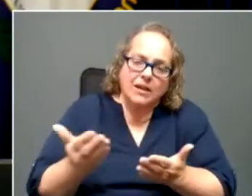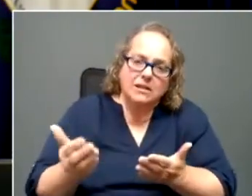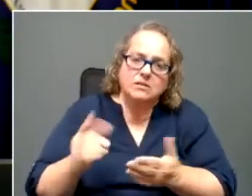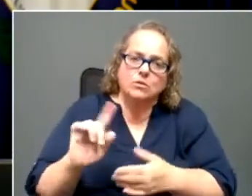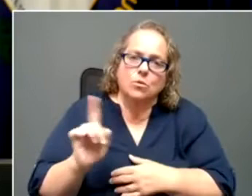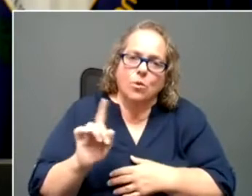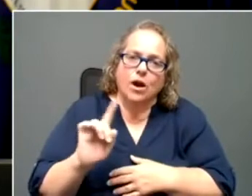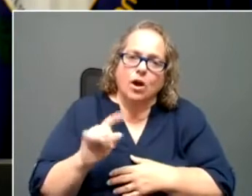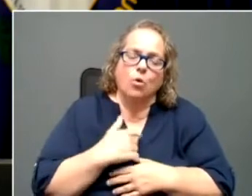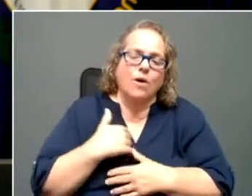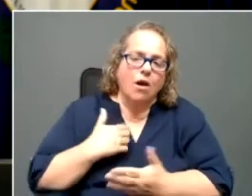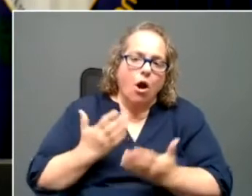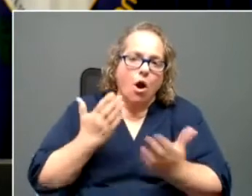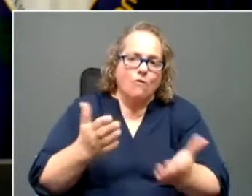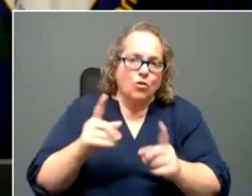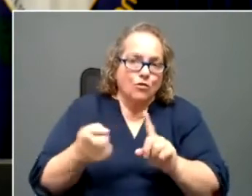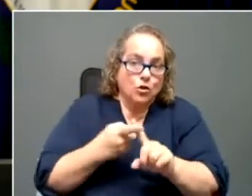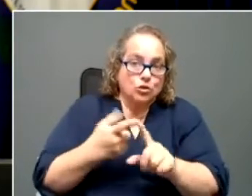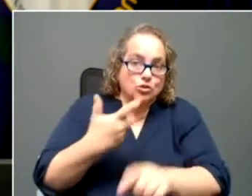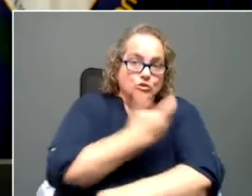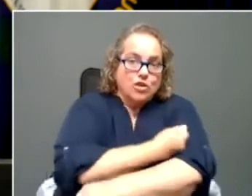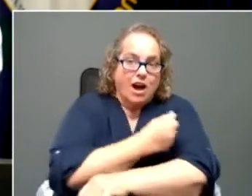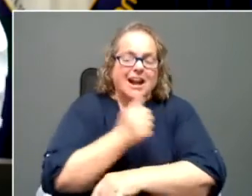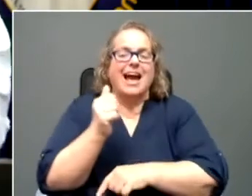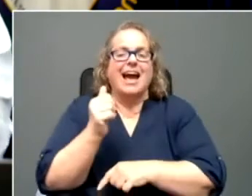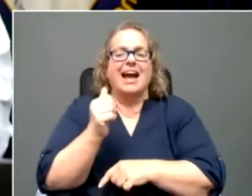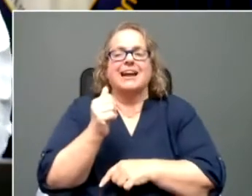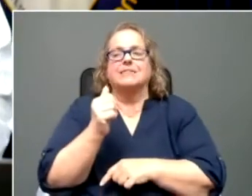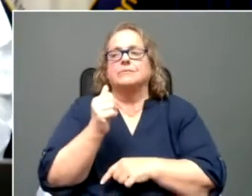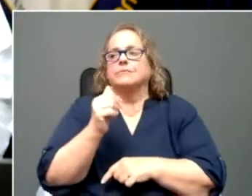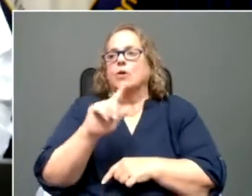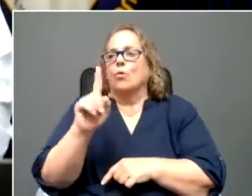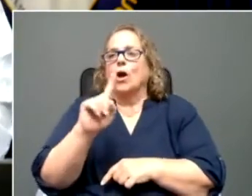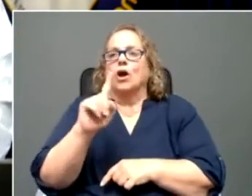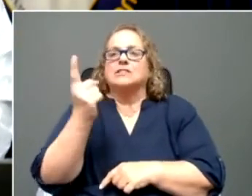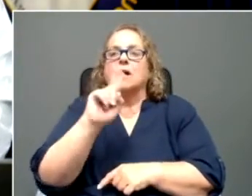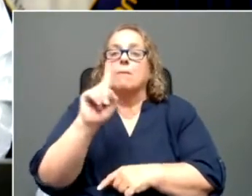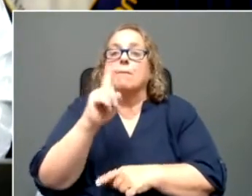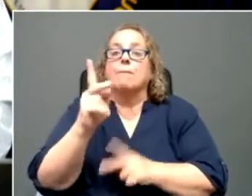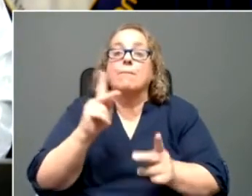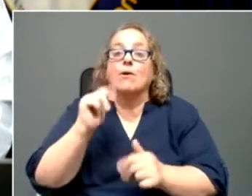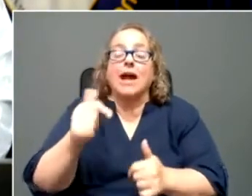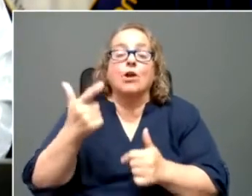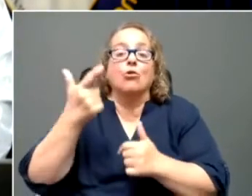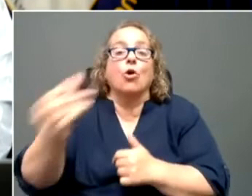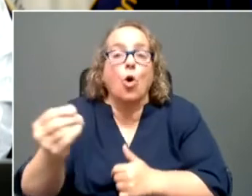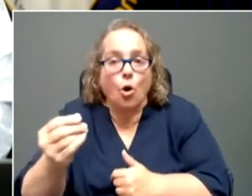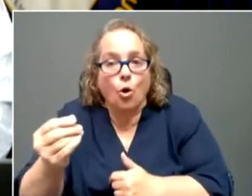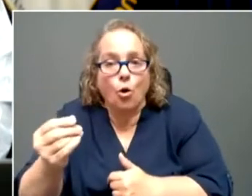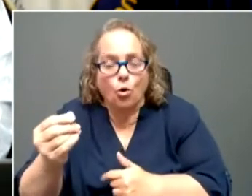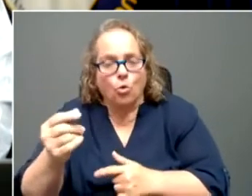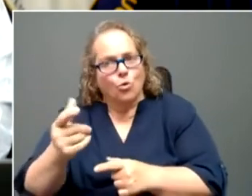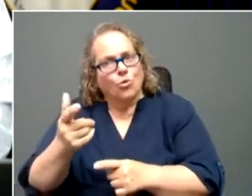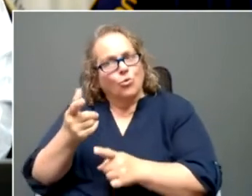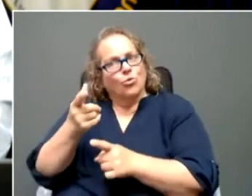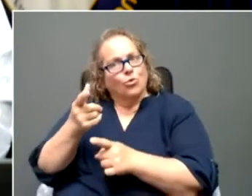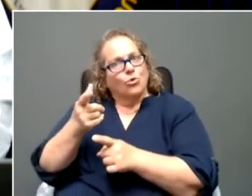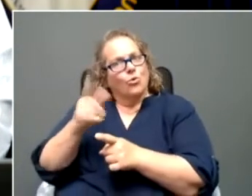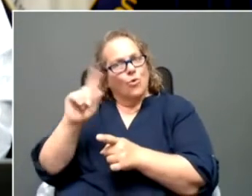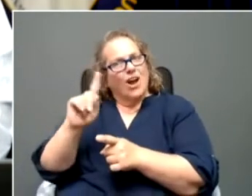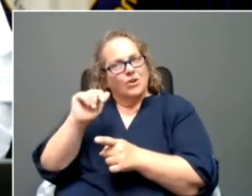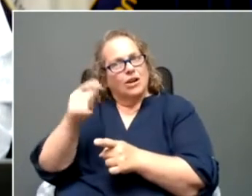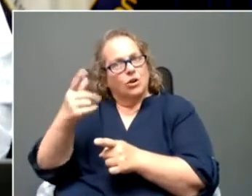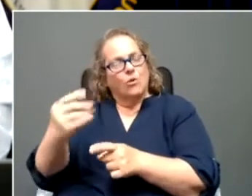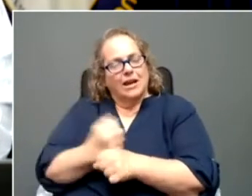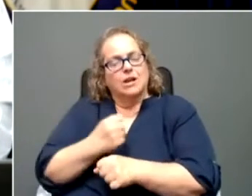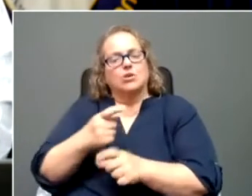we offer a first shot, uh, at something that people get to go to to make sure we can get as many people to get that first shot as possible. And